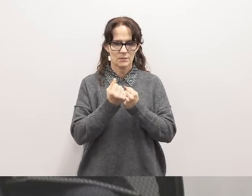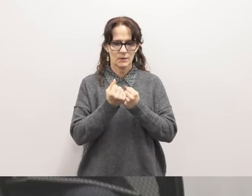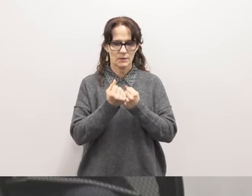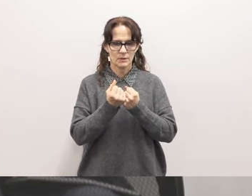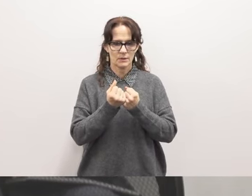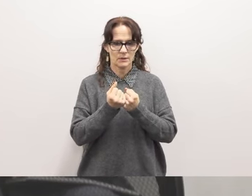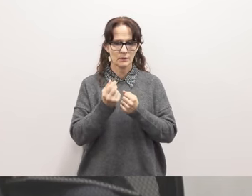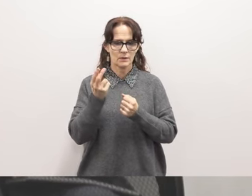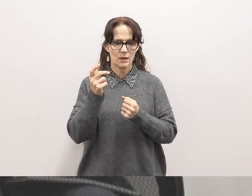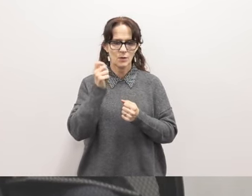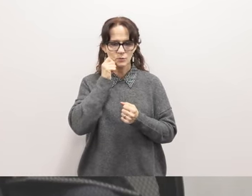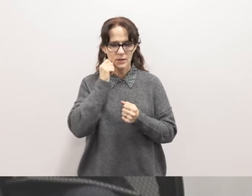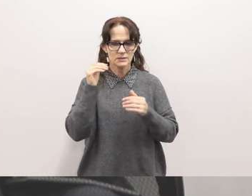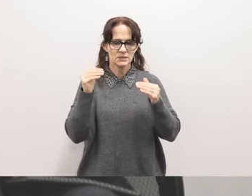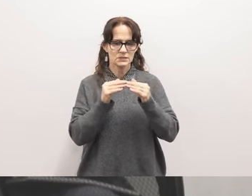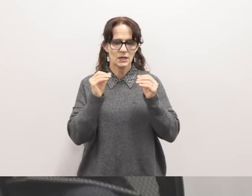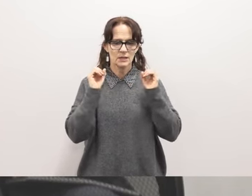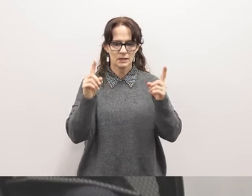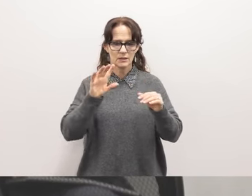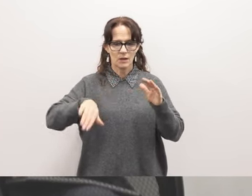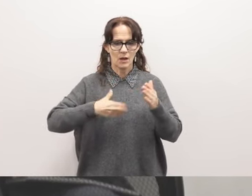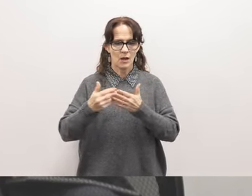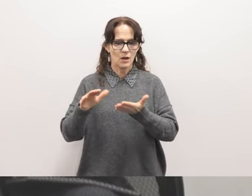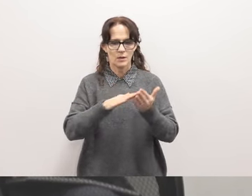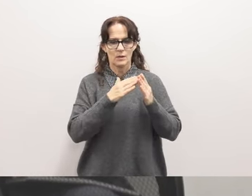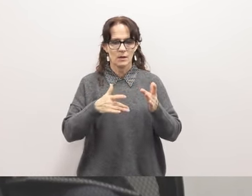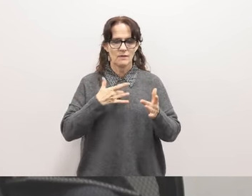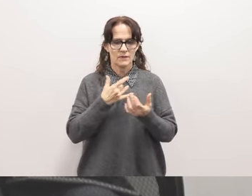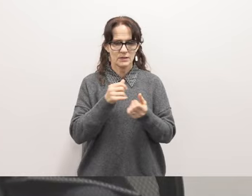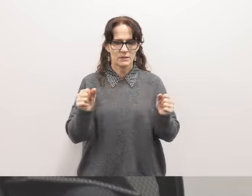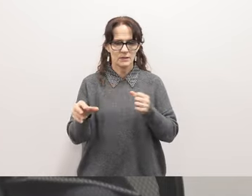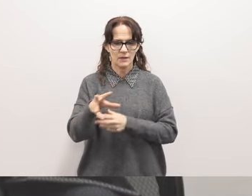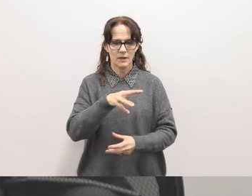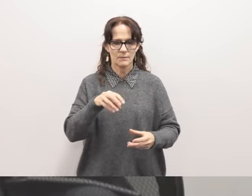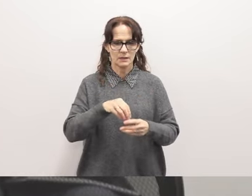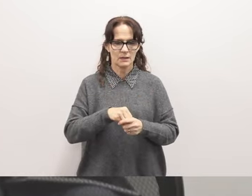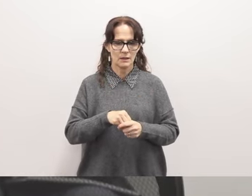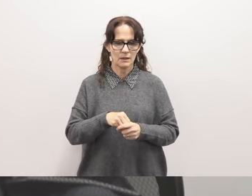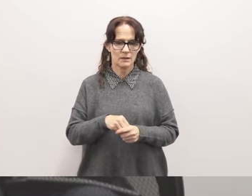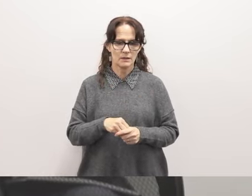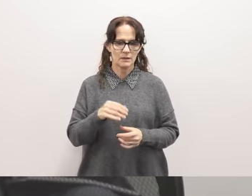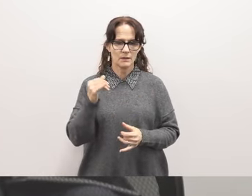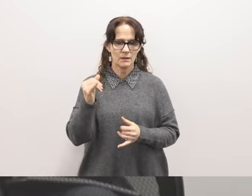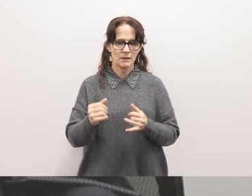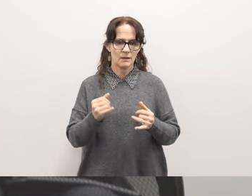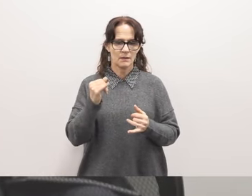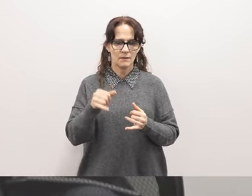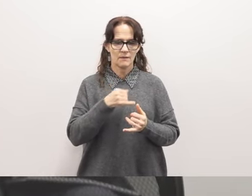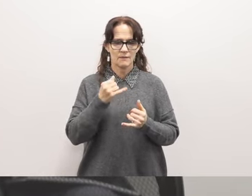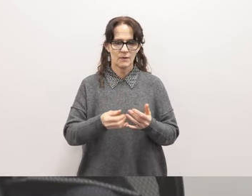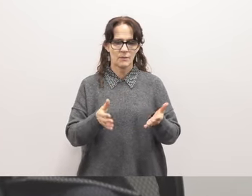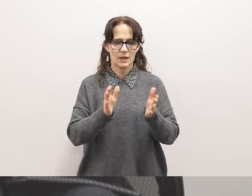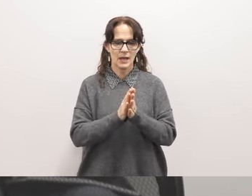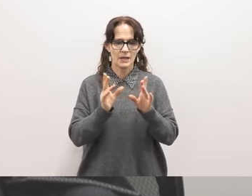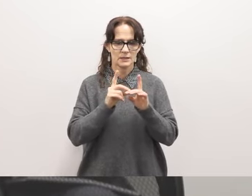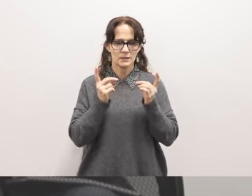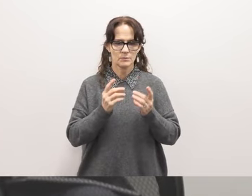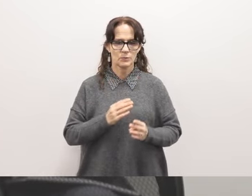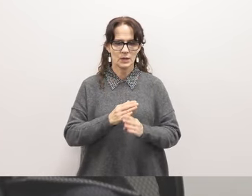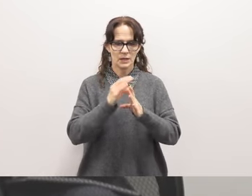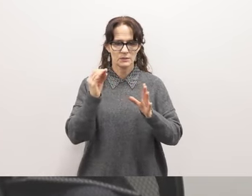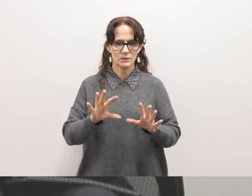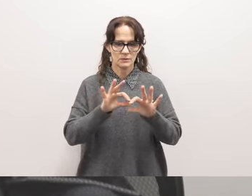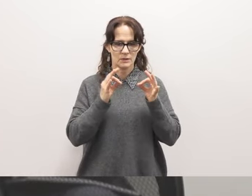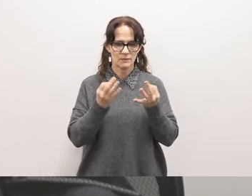racially just education where all of our communities feel safe and belong. Finally, we call on the district to protect its students,